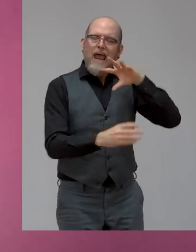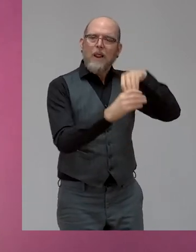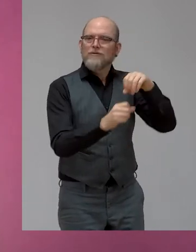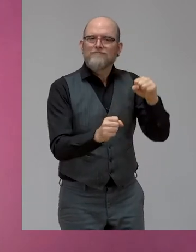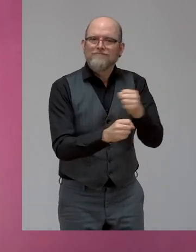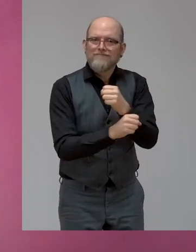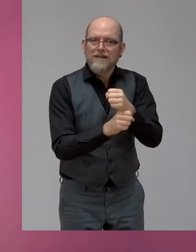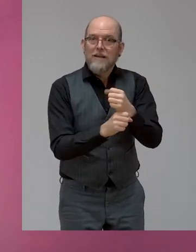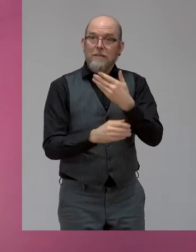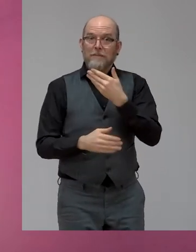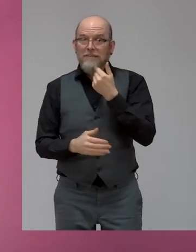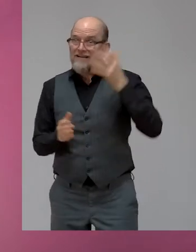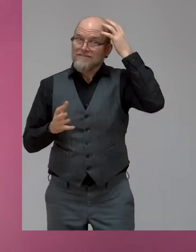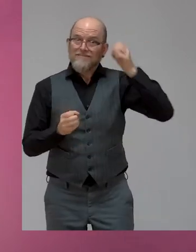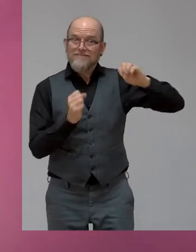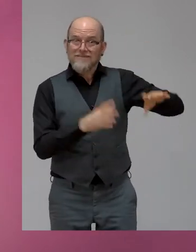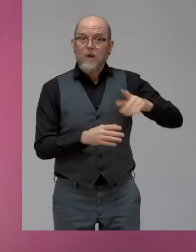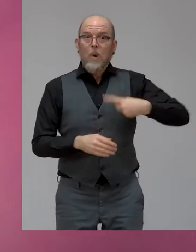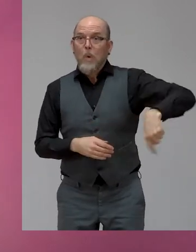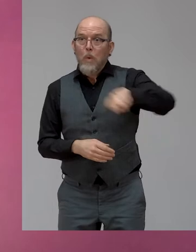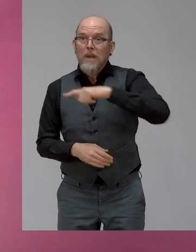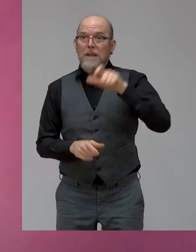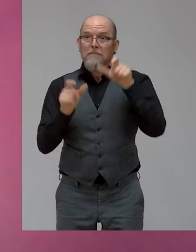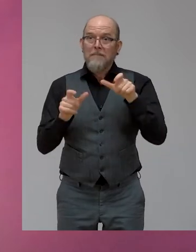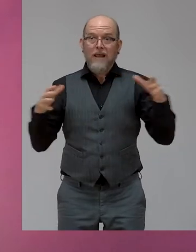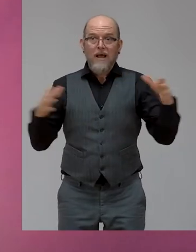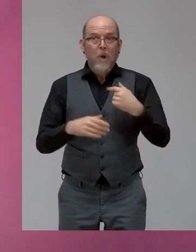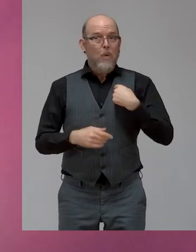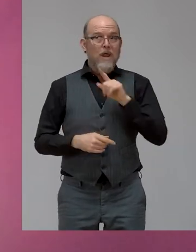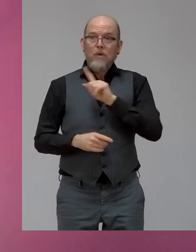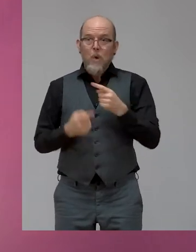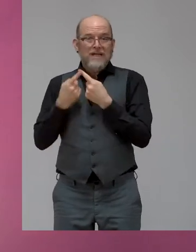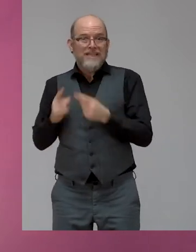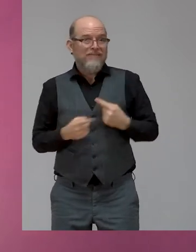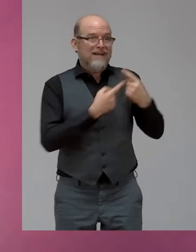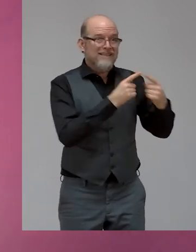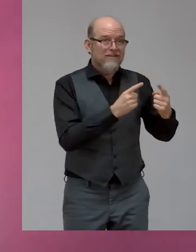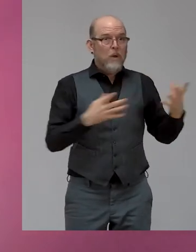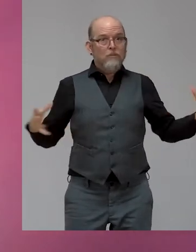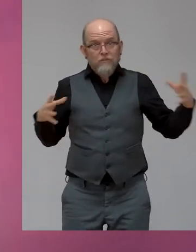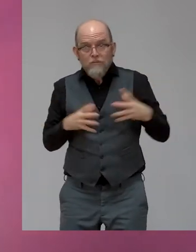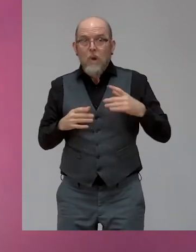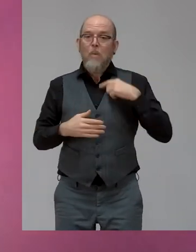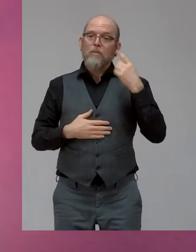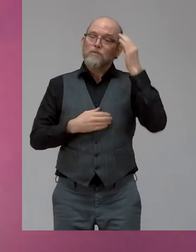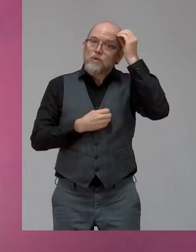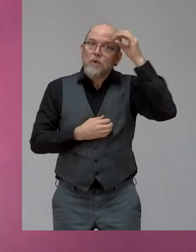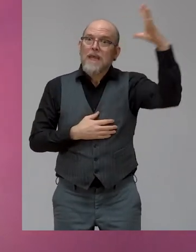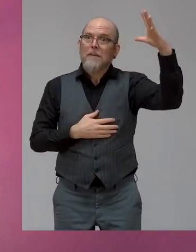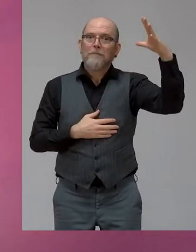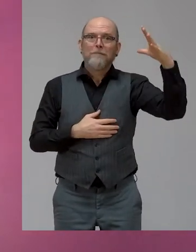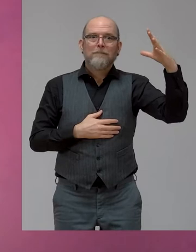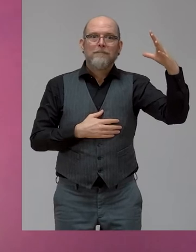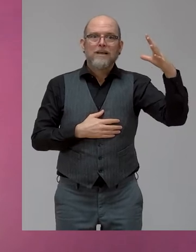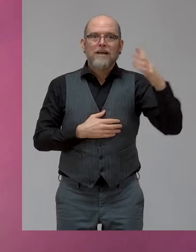So, um, I just wanted to end with, end my dream with words from Richard Bach, the American